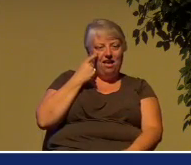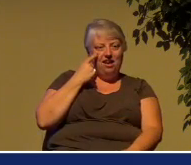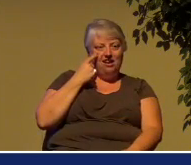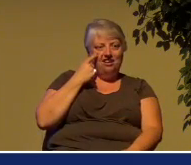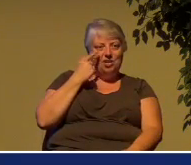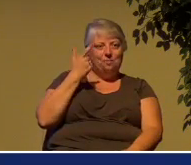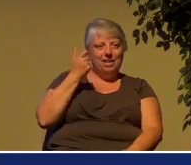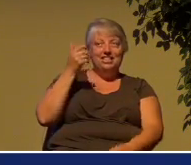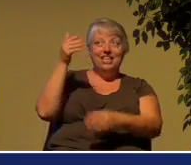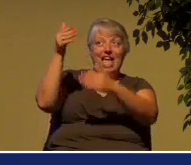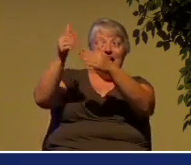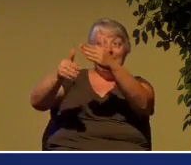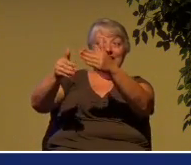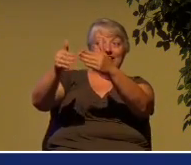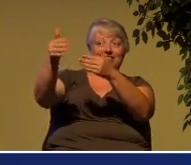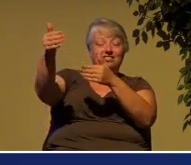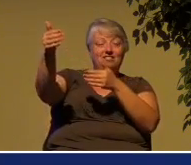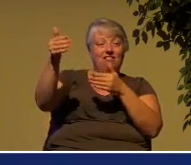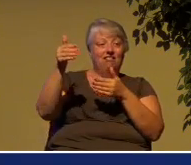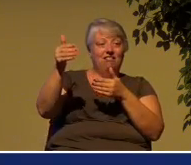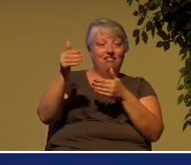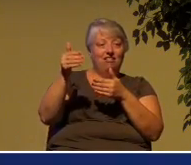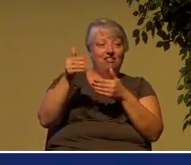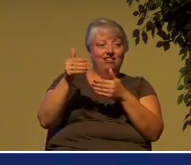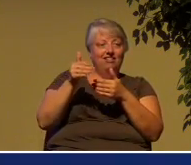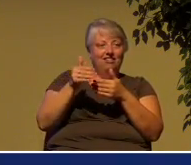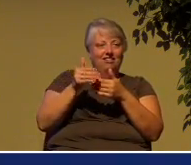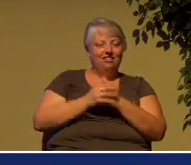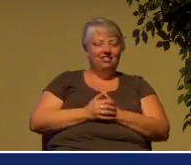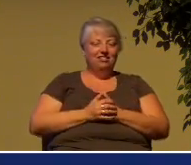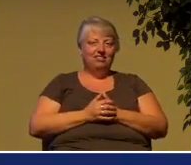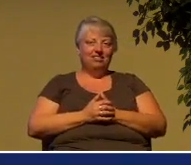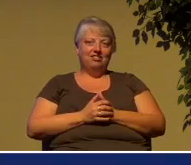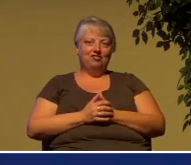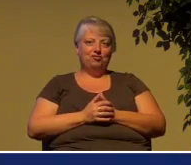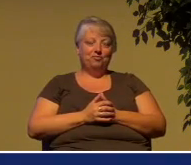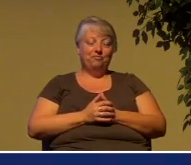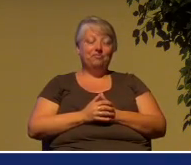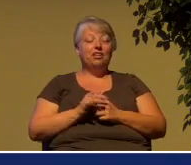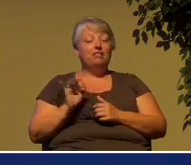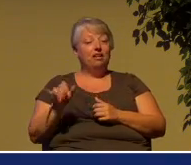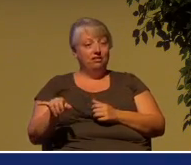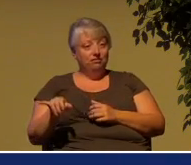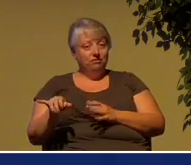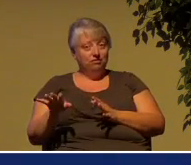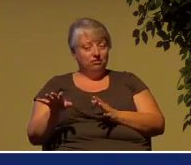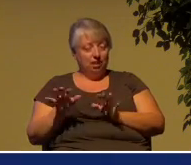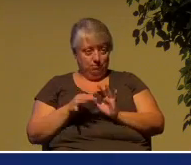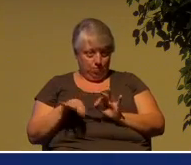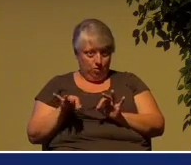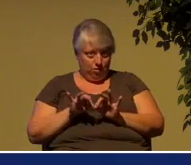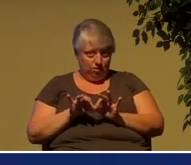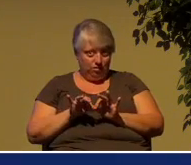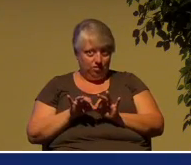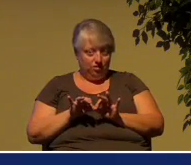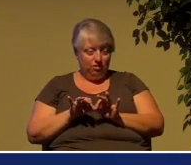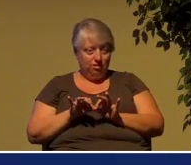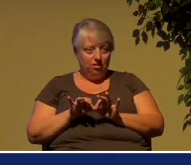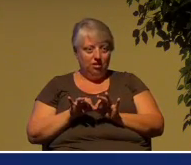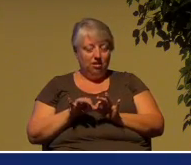near. Now that said, and this is really important, there is no doubt at all in my mind